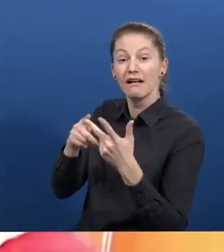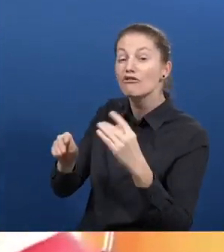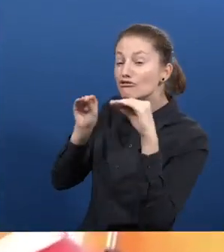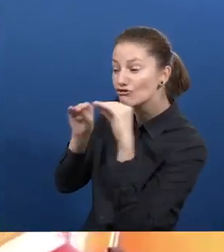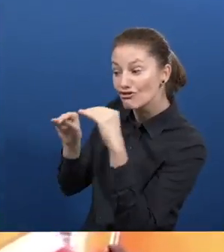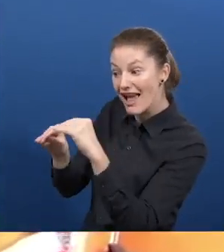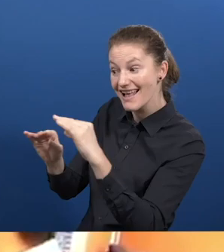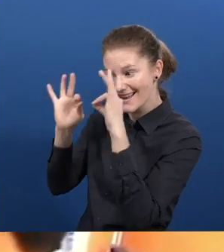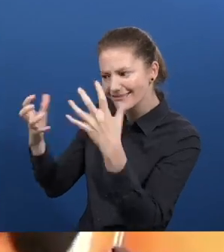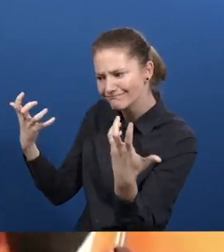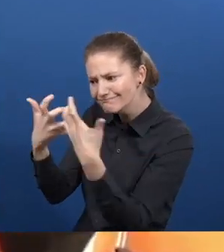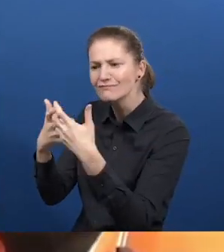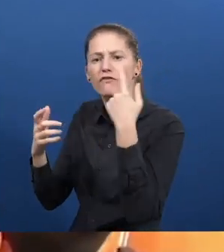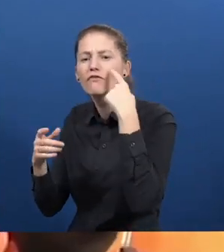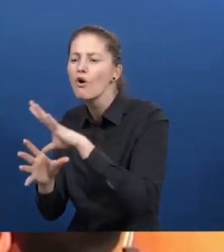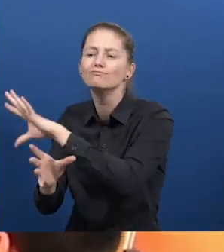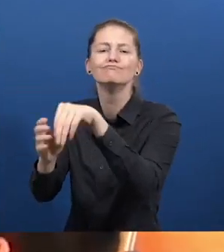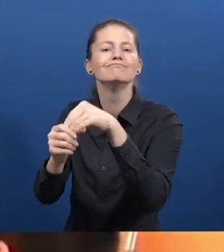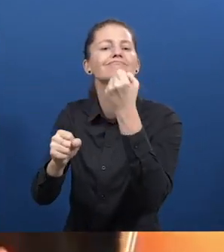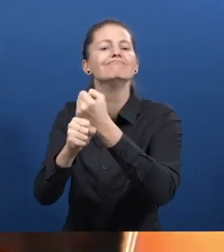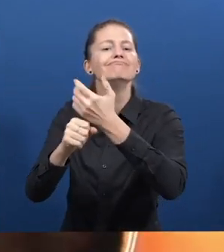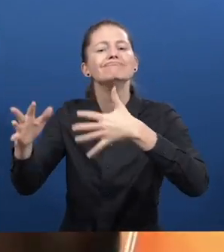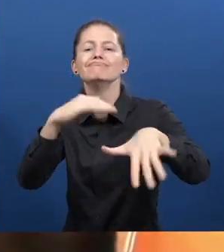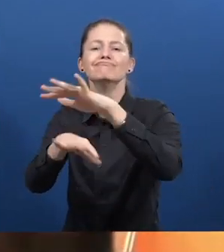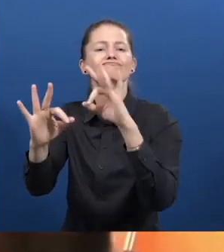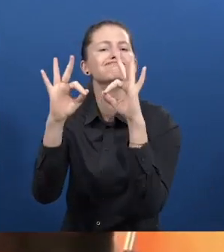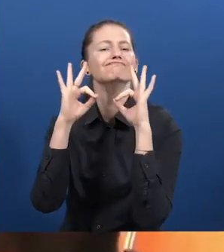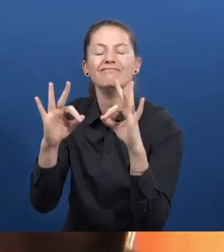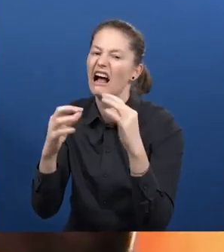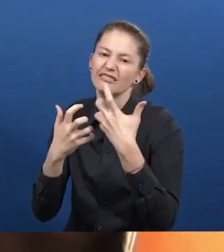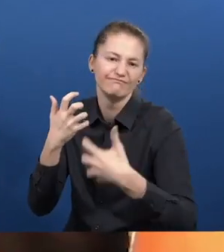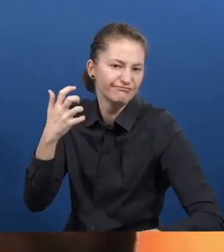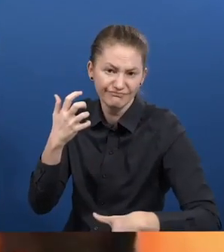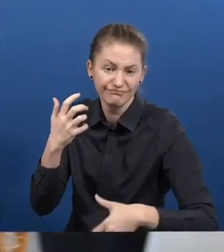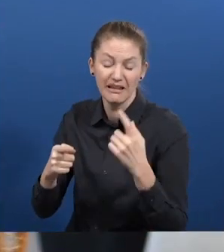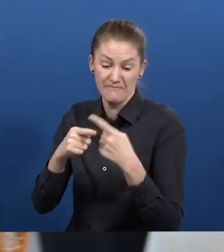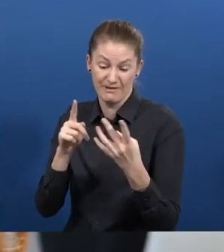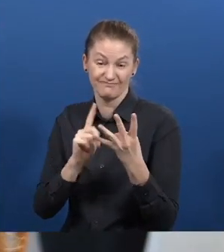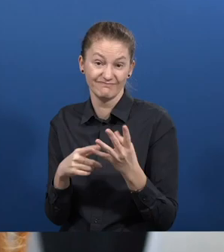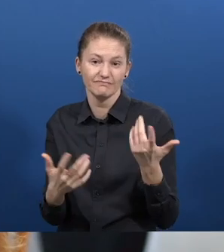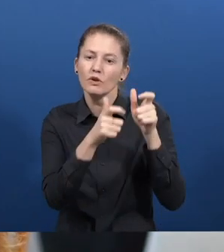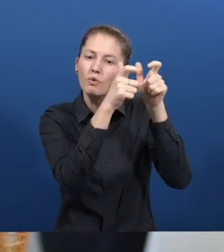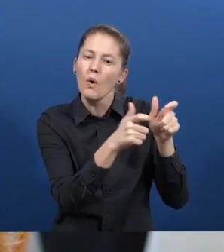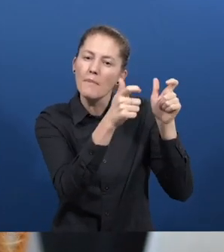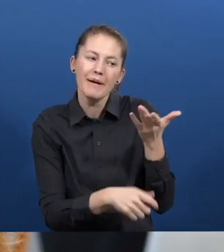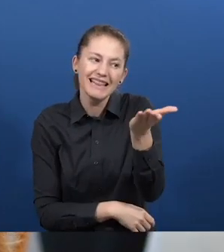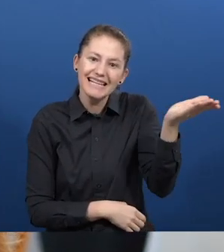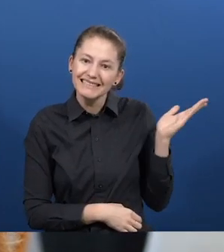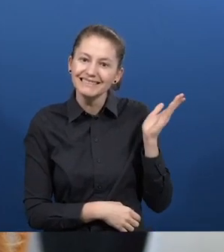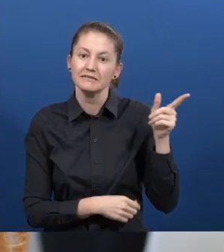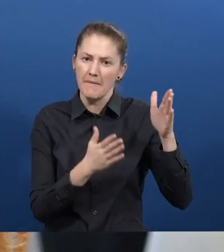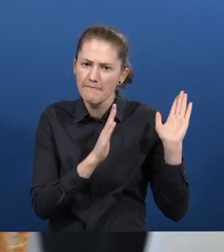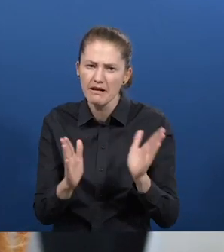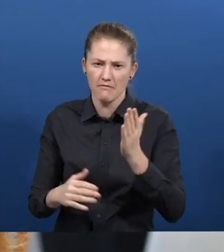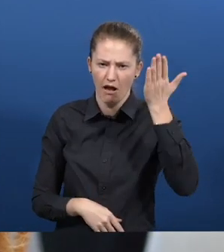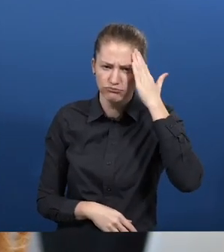towards people with disabilities. The mismatch on training processes and capabilities to practice and craft in accordance